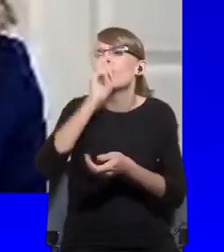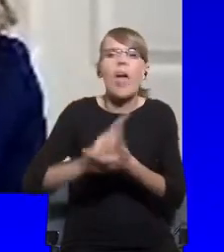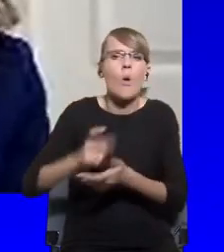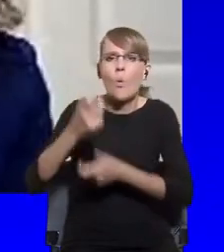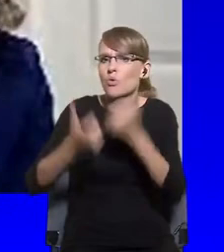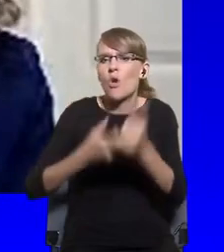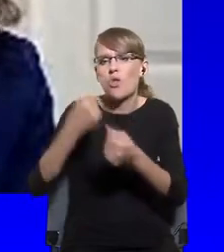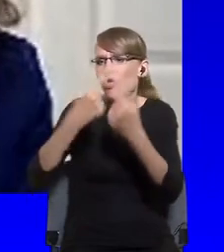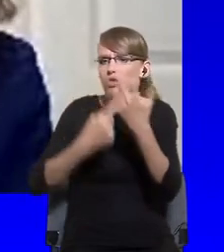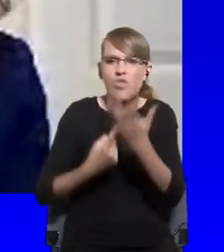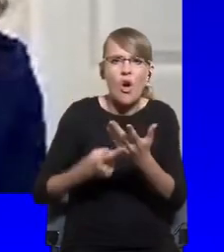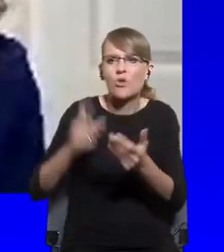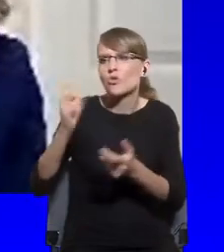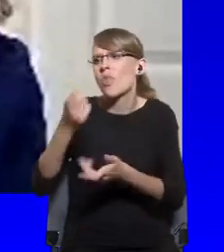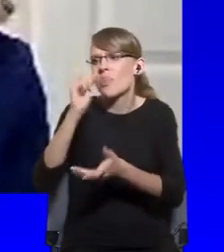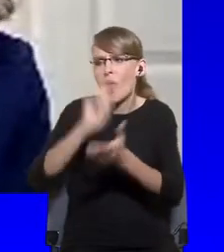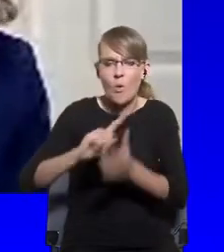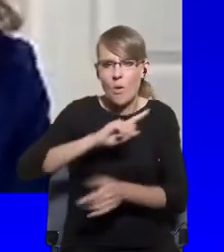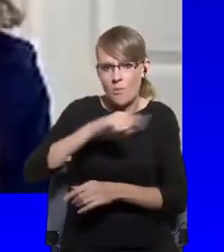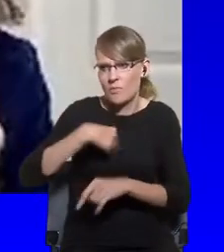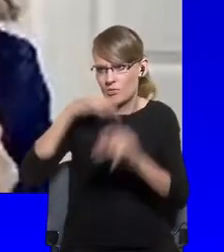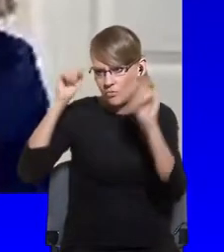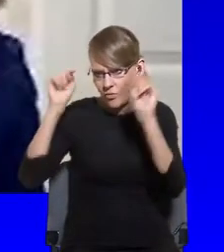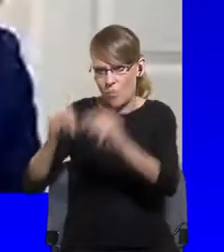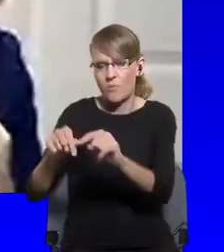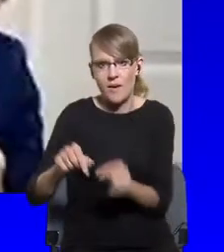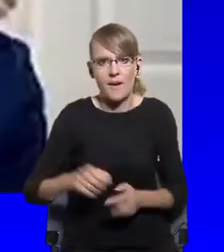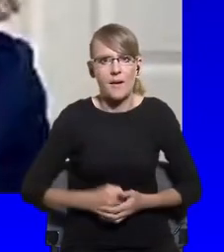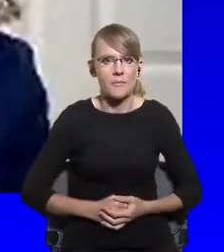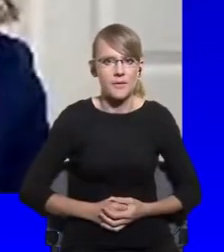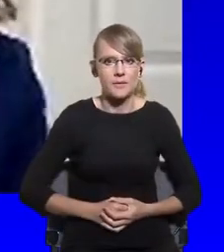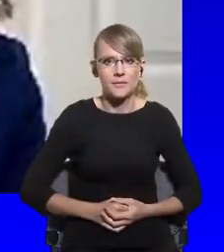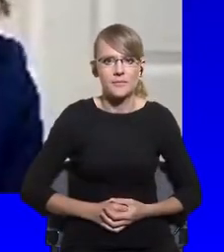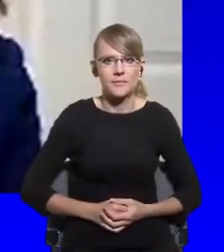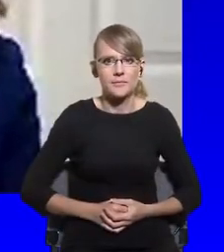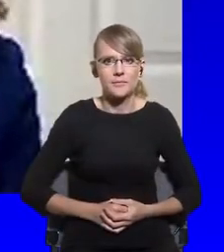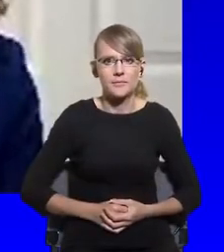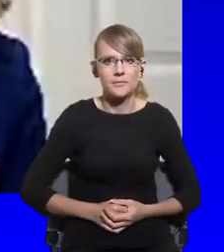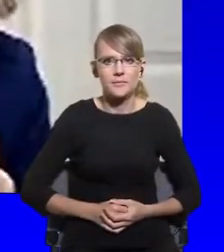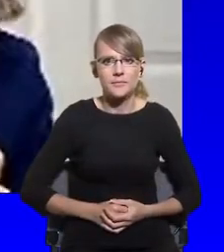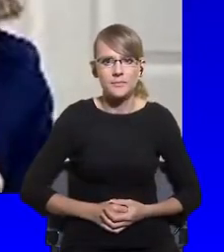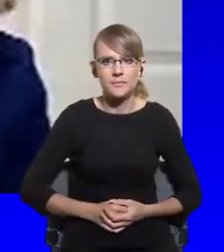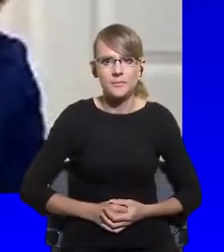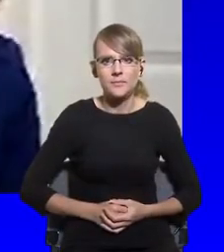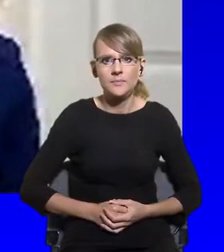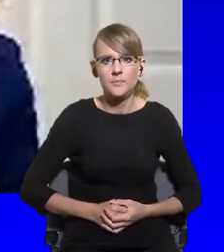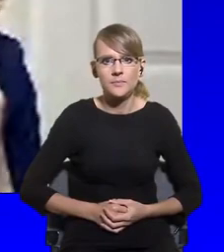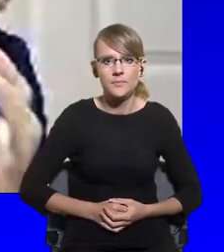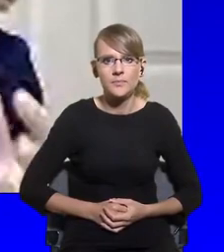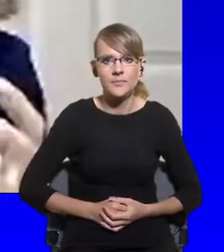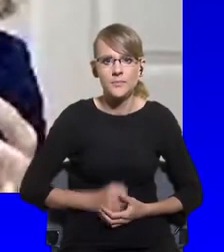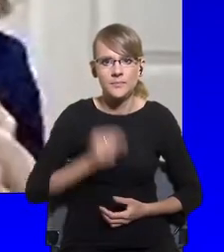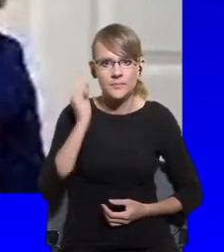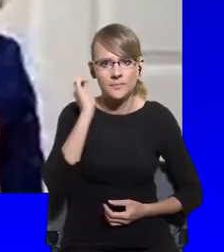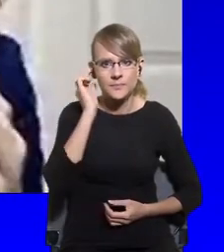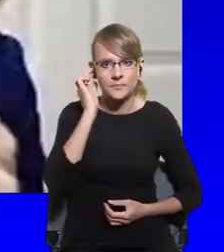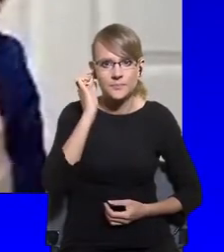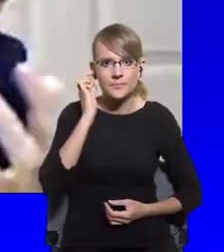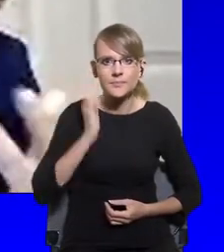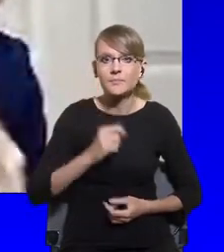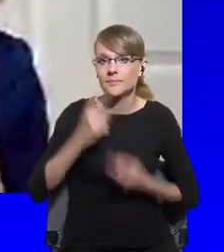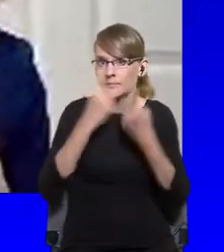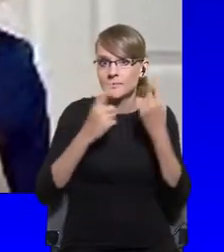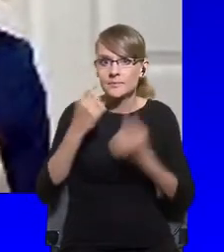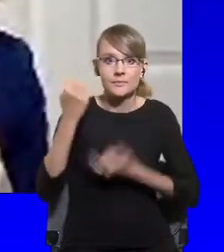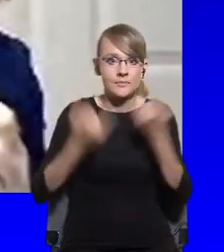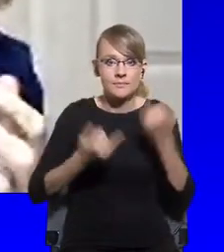I think that if we put this COVID pandemic into perspective and we look